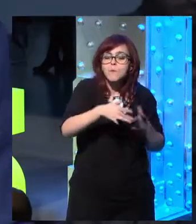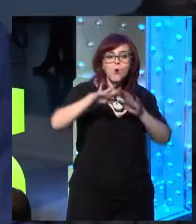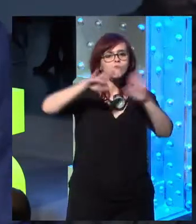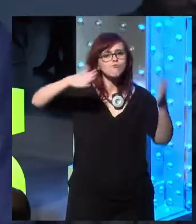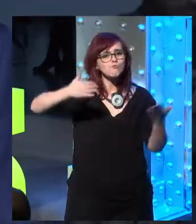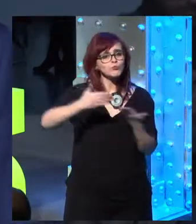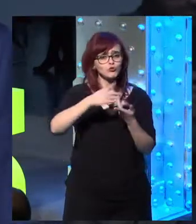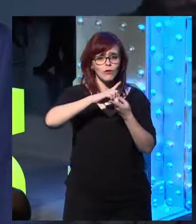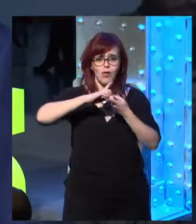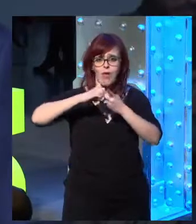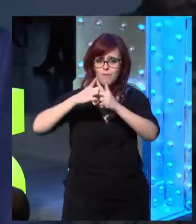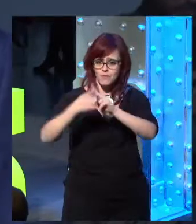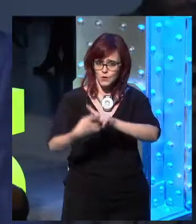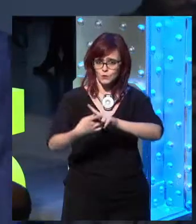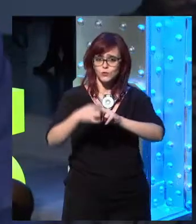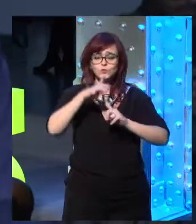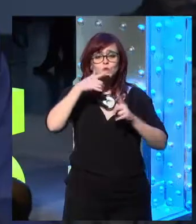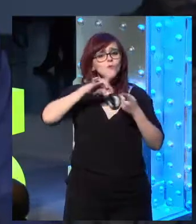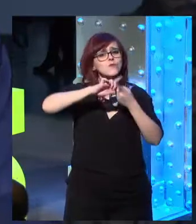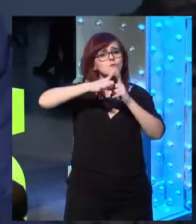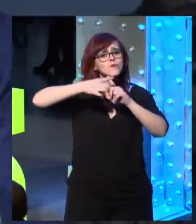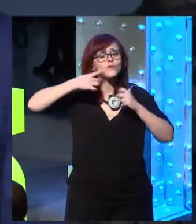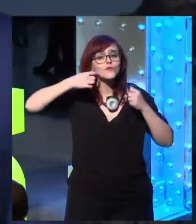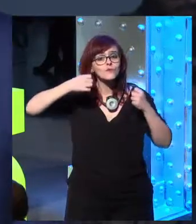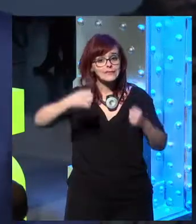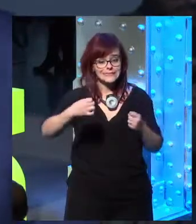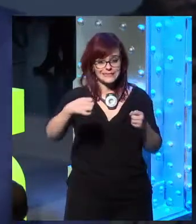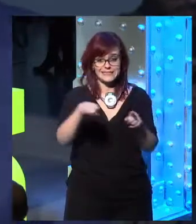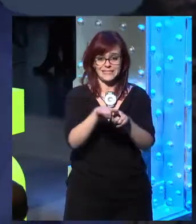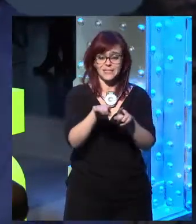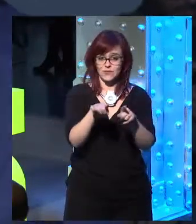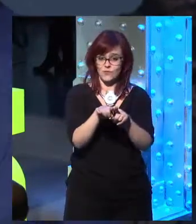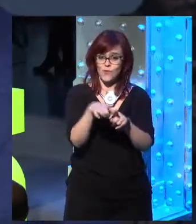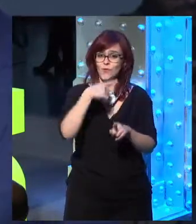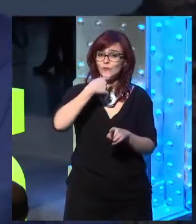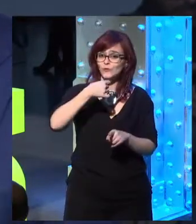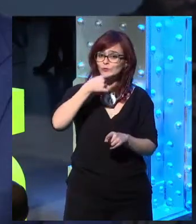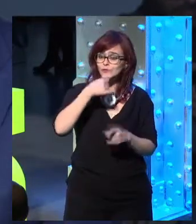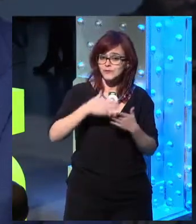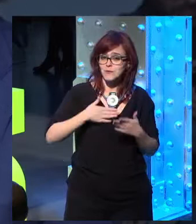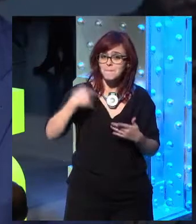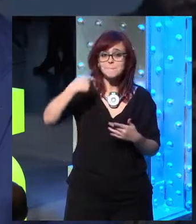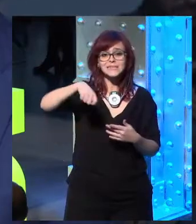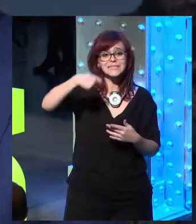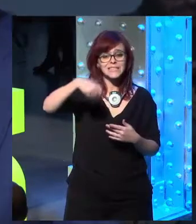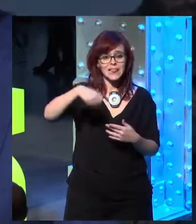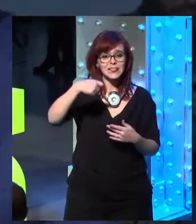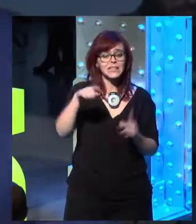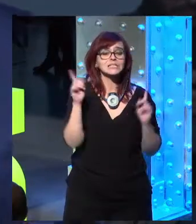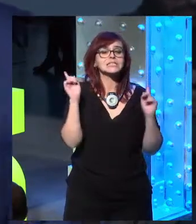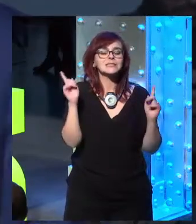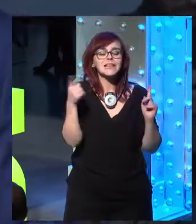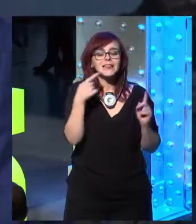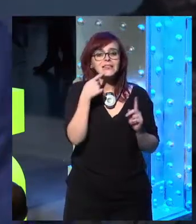Because the world is changing. The world is changing and changing dramatically. As our president